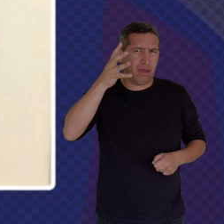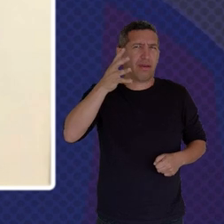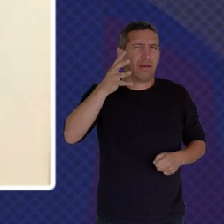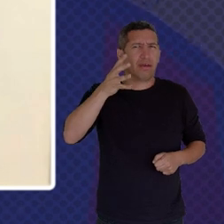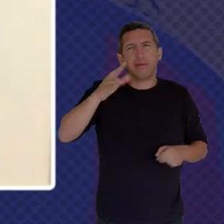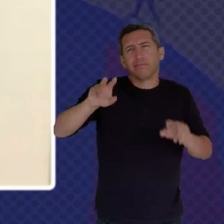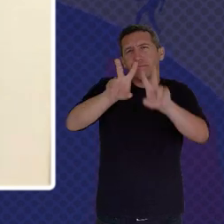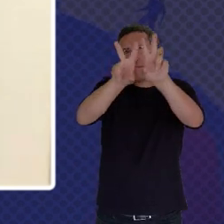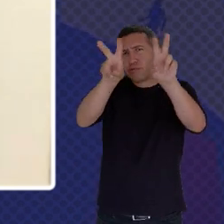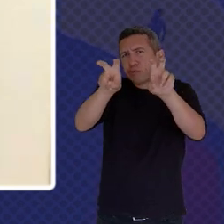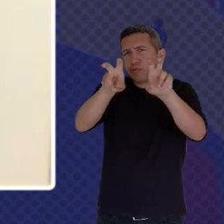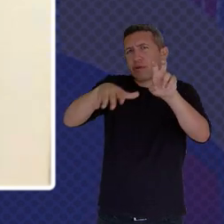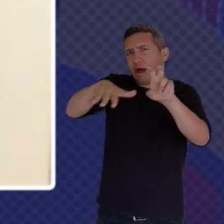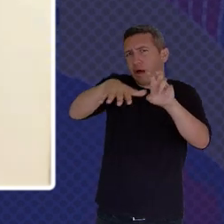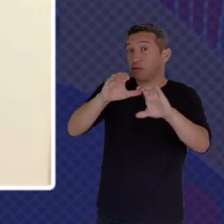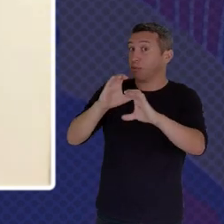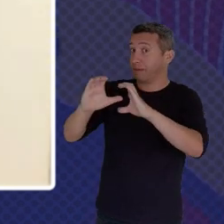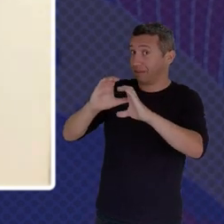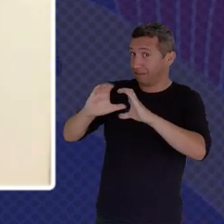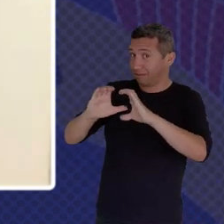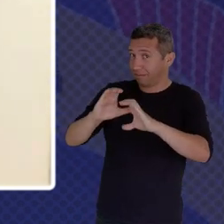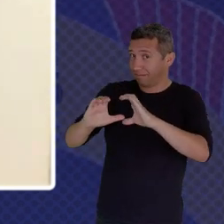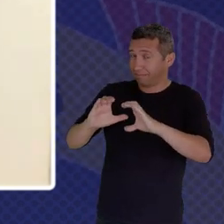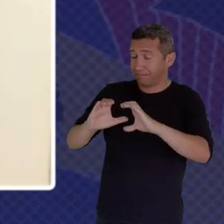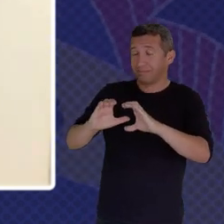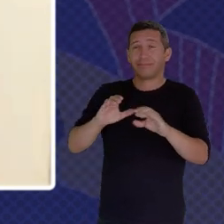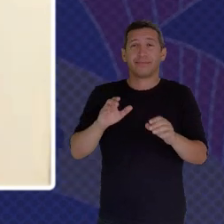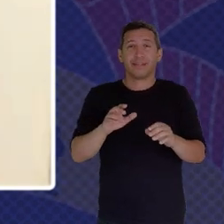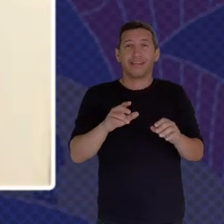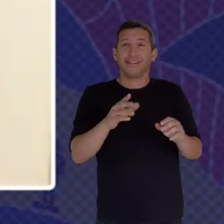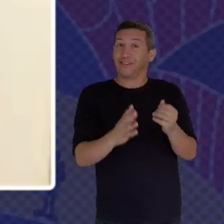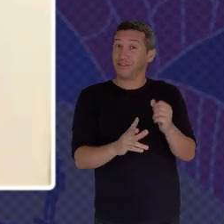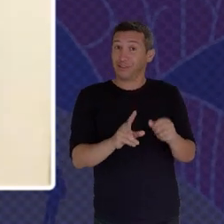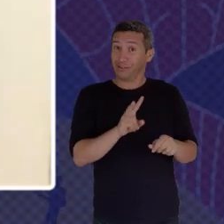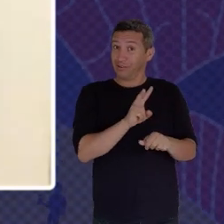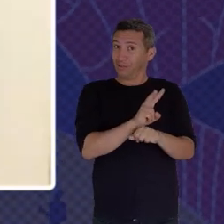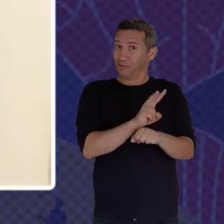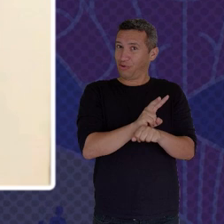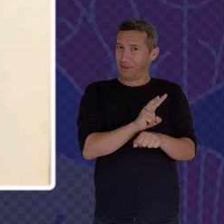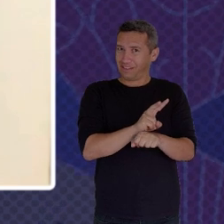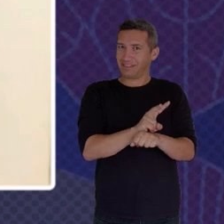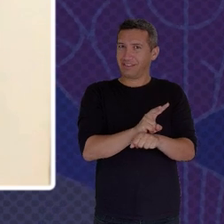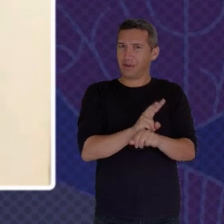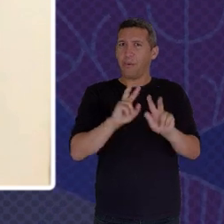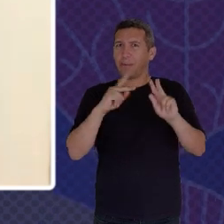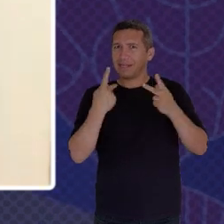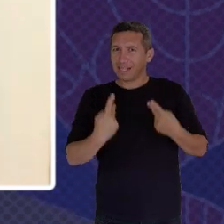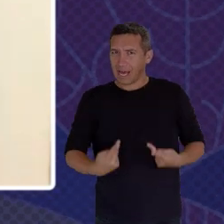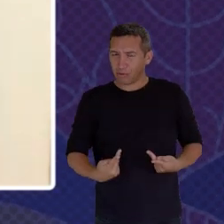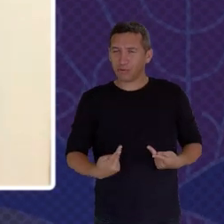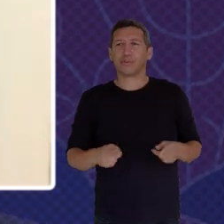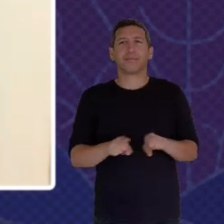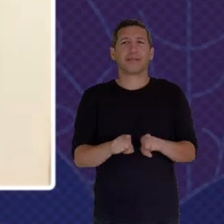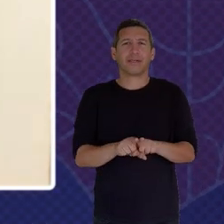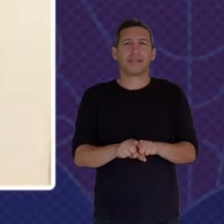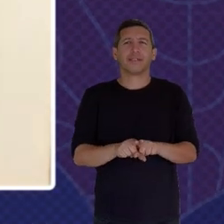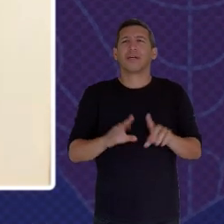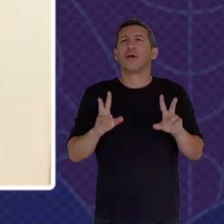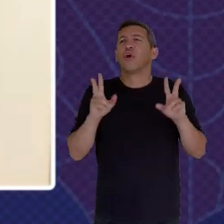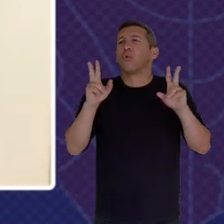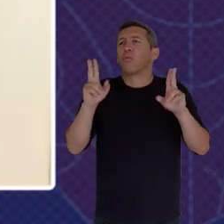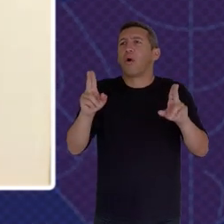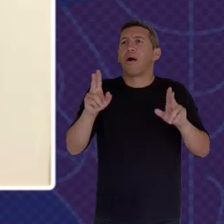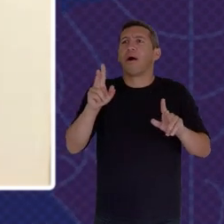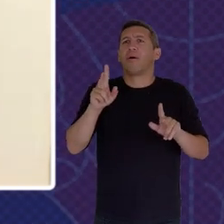The Security Actors And The Humanitarian Actors As Well As The Vulnerable Population In This